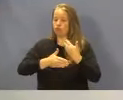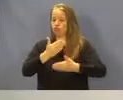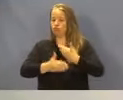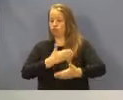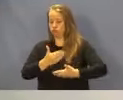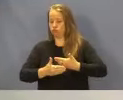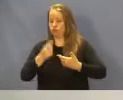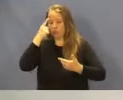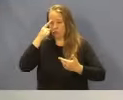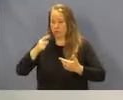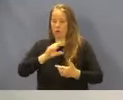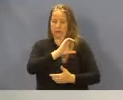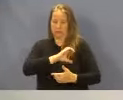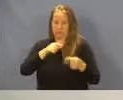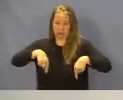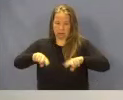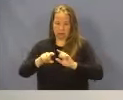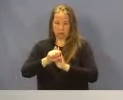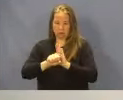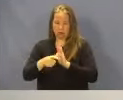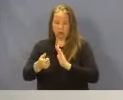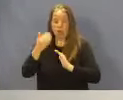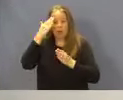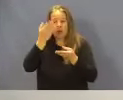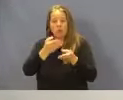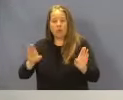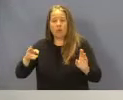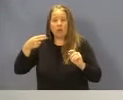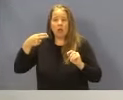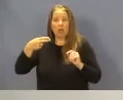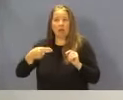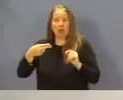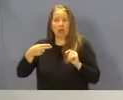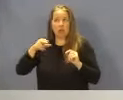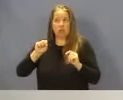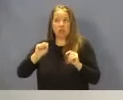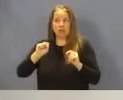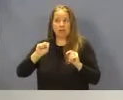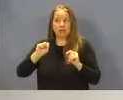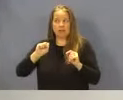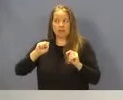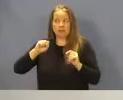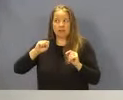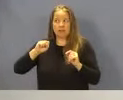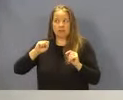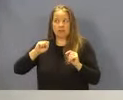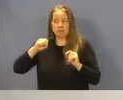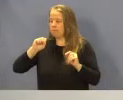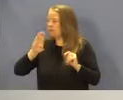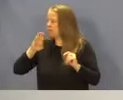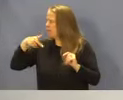the citizens. For the public's awareness, know our SHBP team has asked, I make you aware